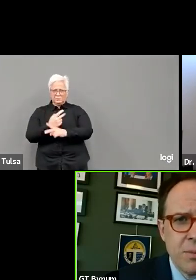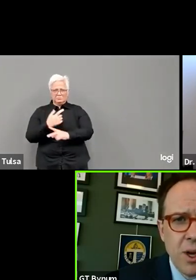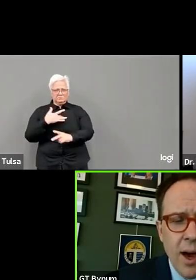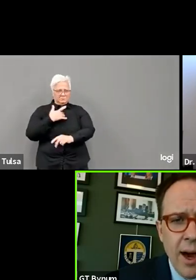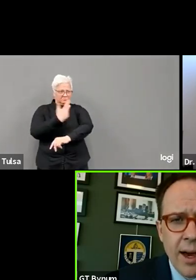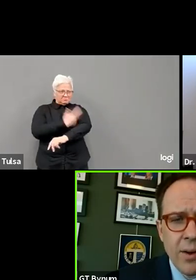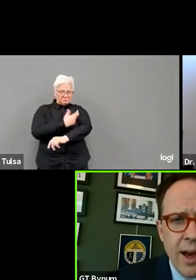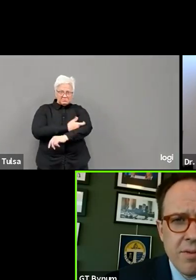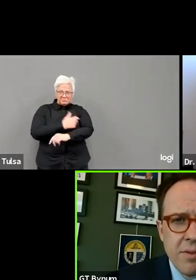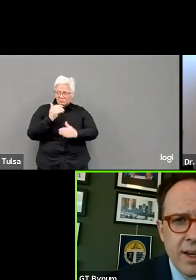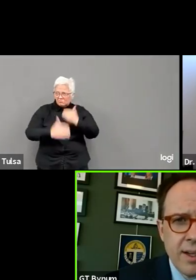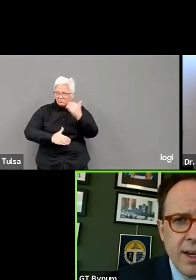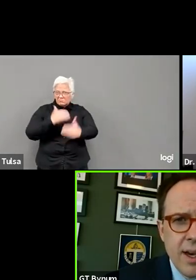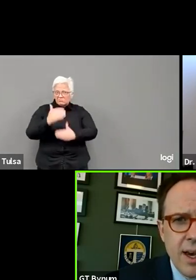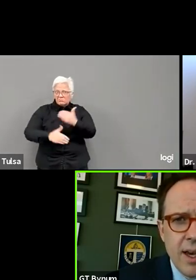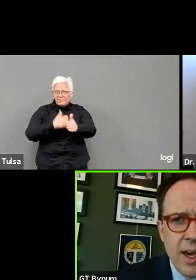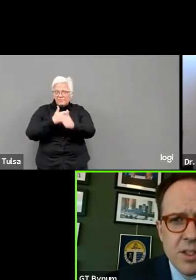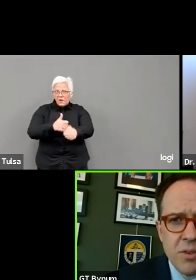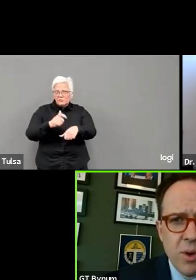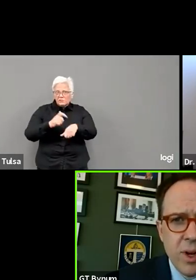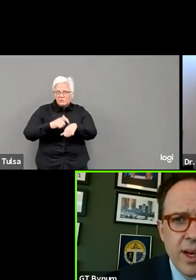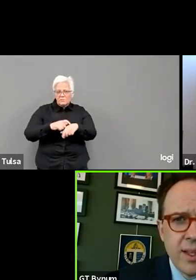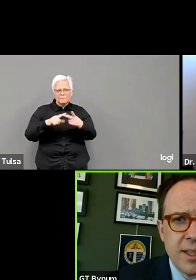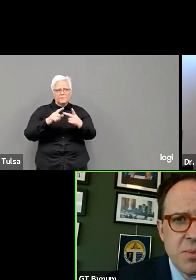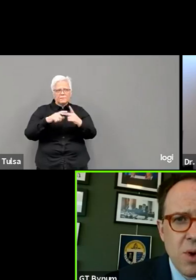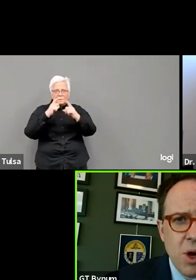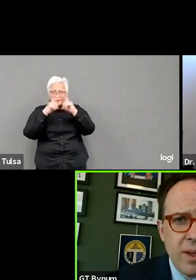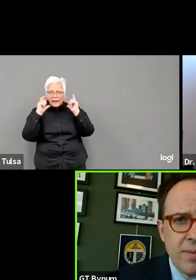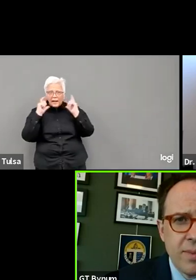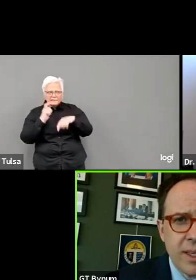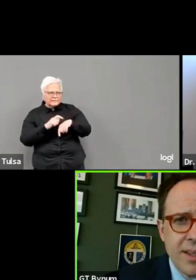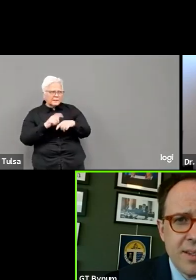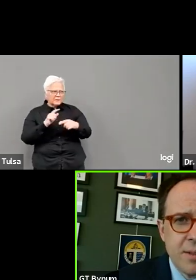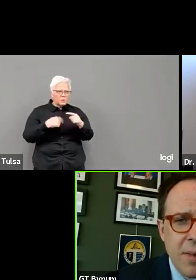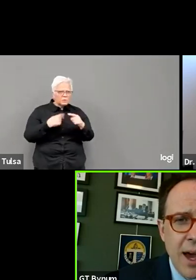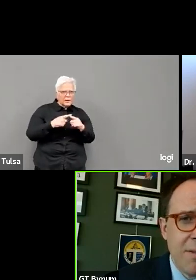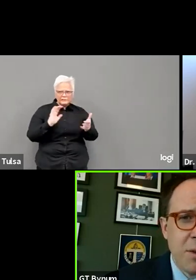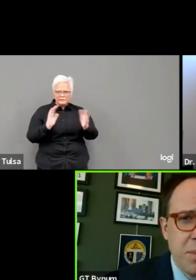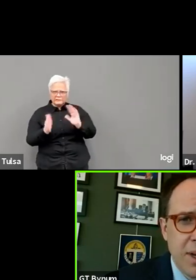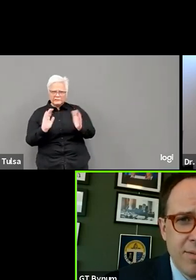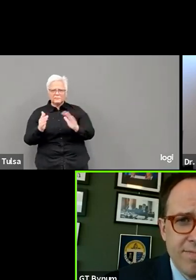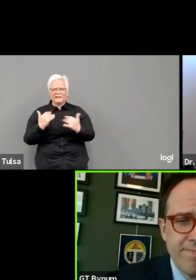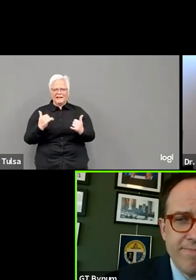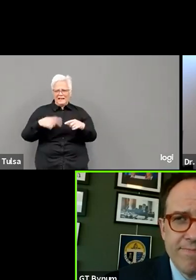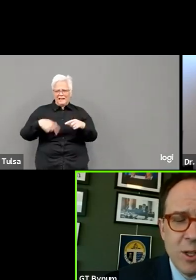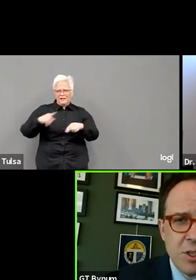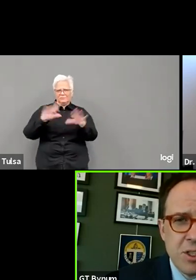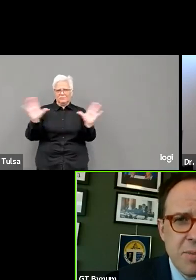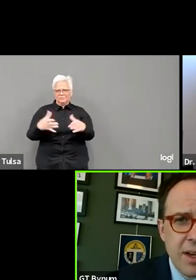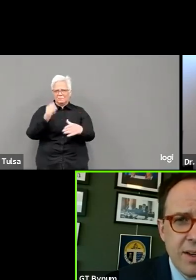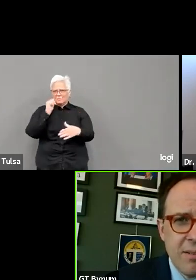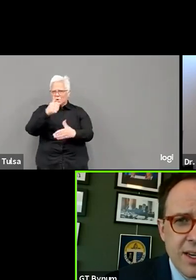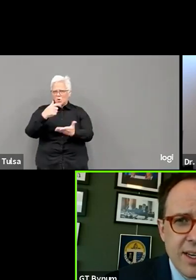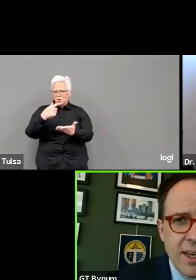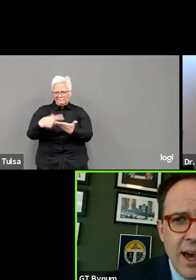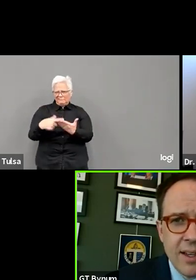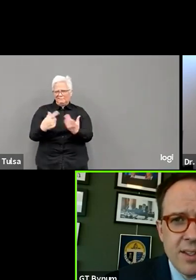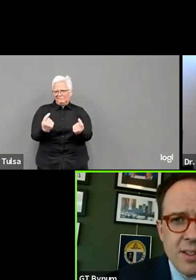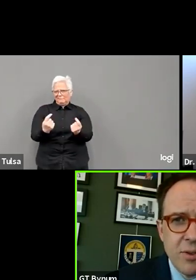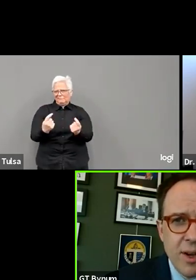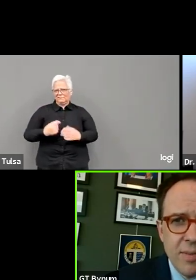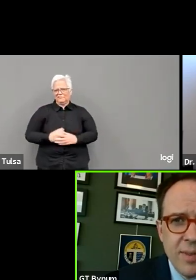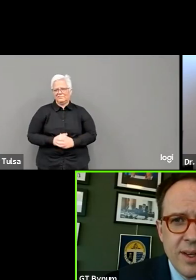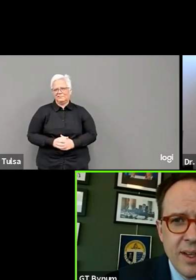this one. So I don't have an answer for you at this moment because I haven't been the recipient of any